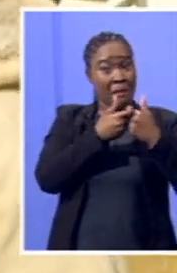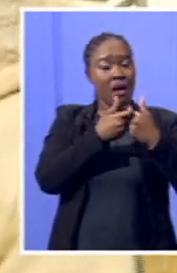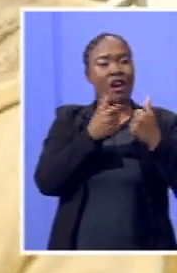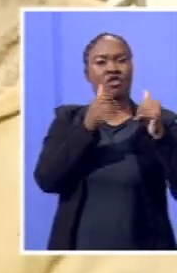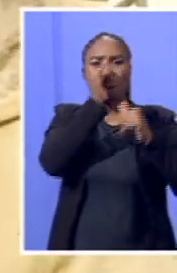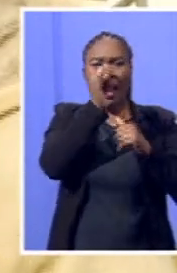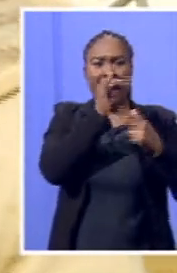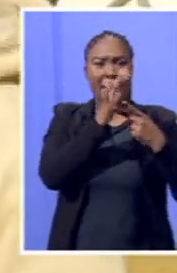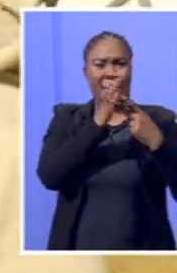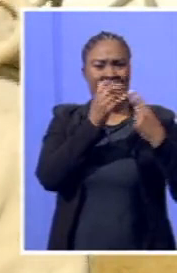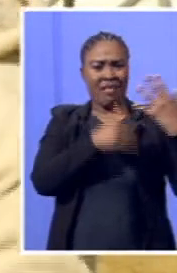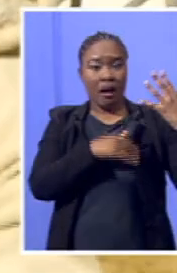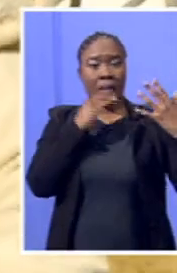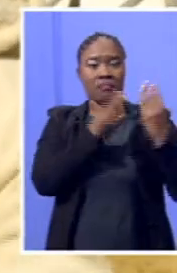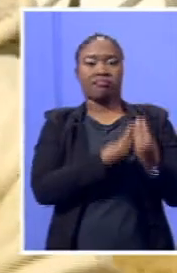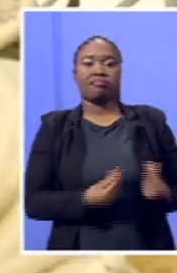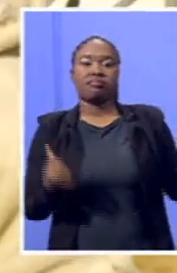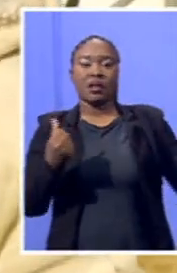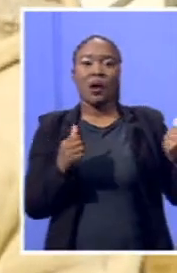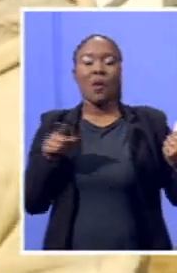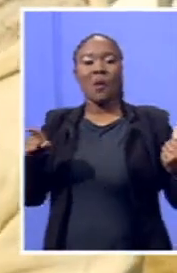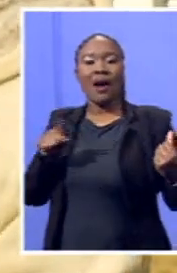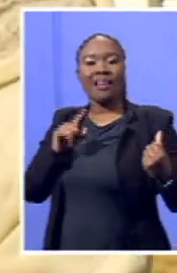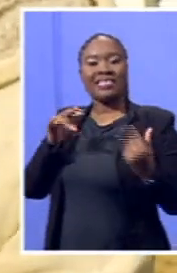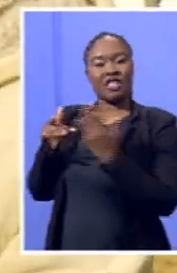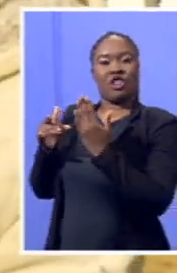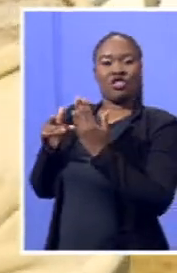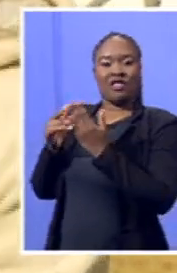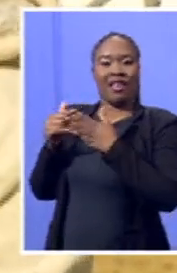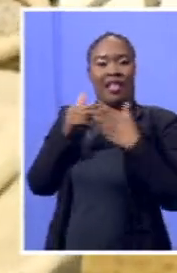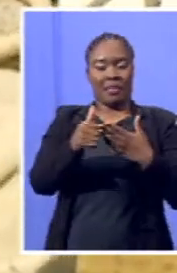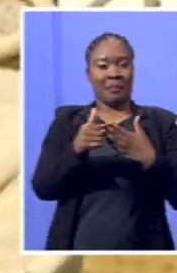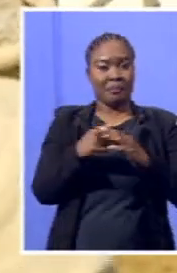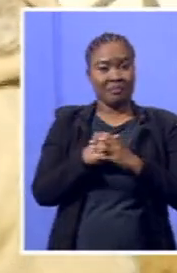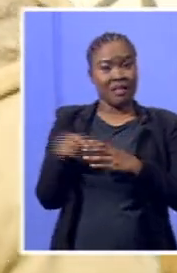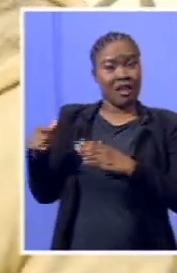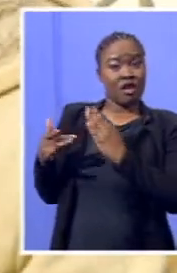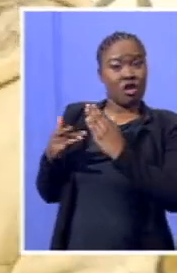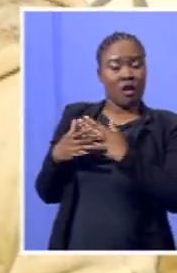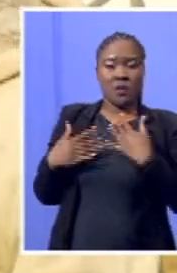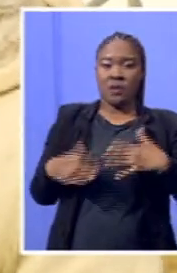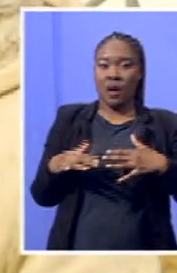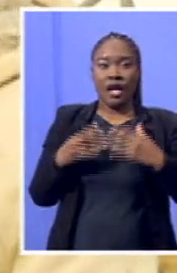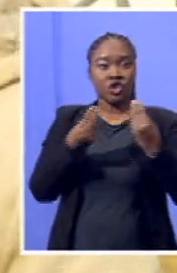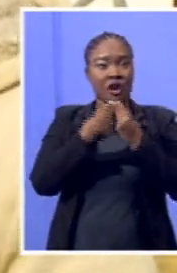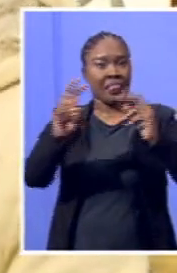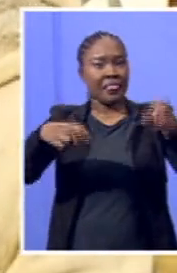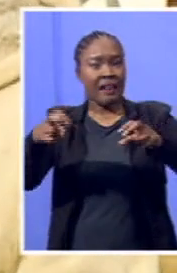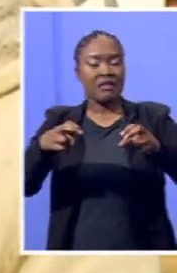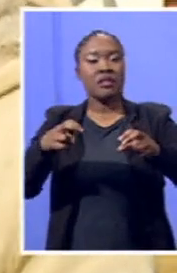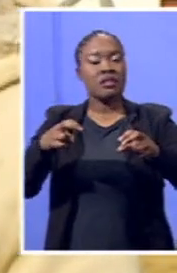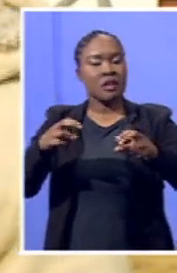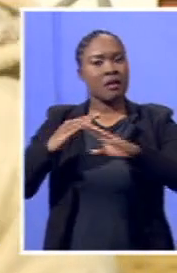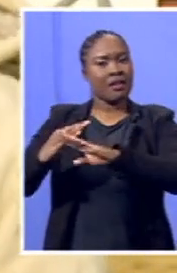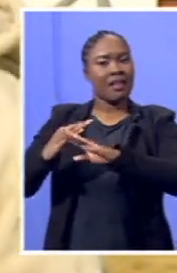crime, we can deal with it. Through technology, we can counteract with stock theft, the trackers, the what.